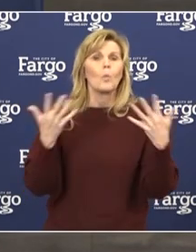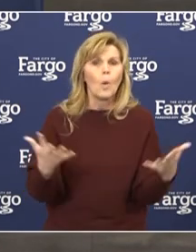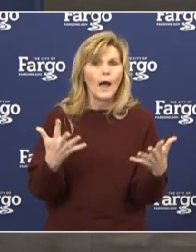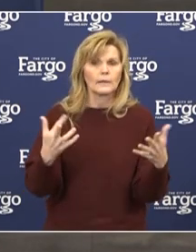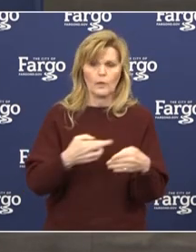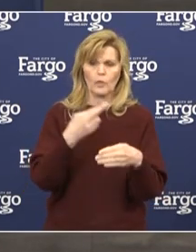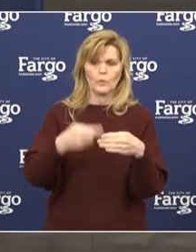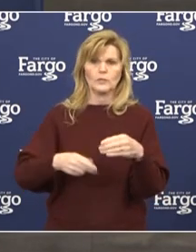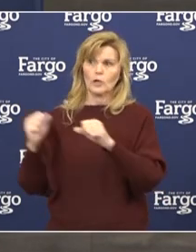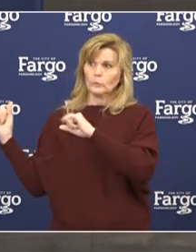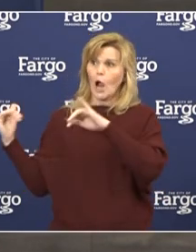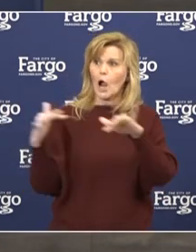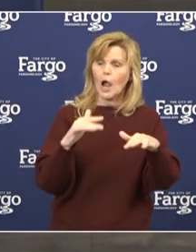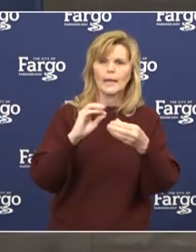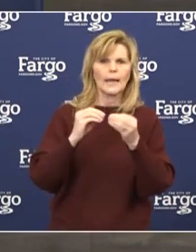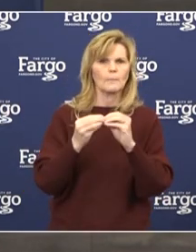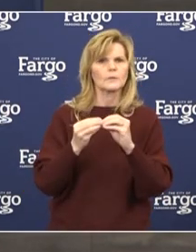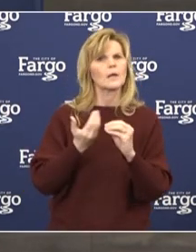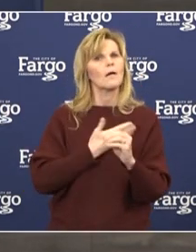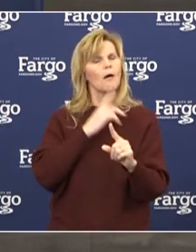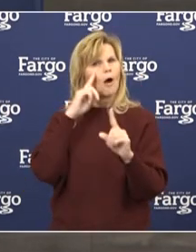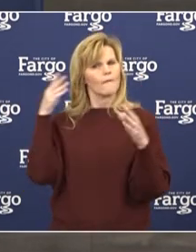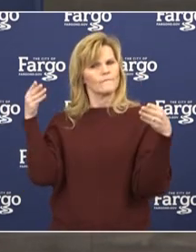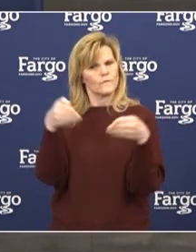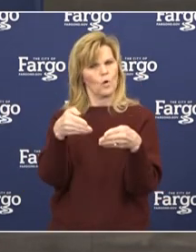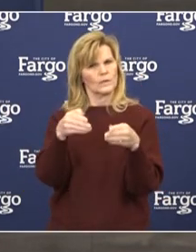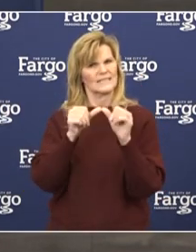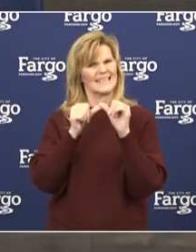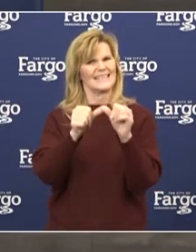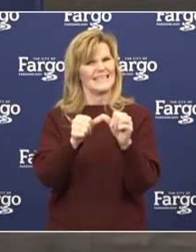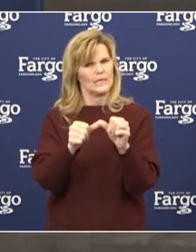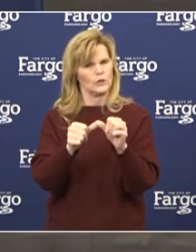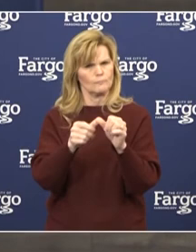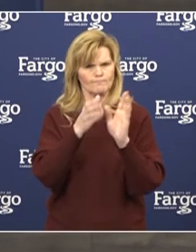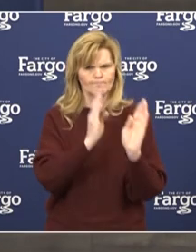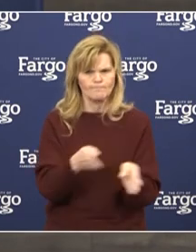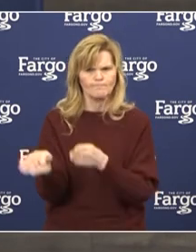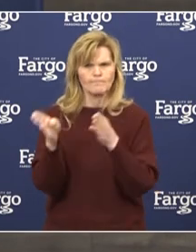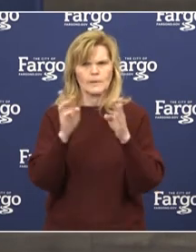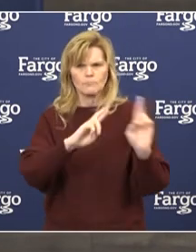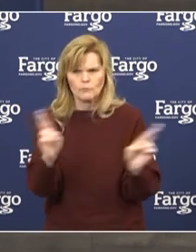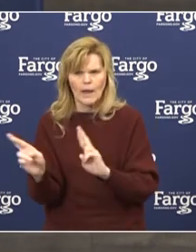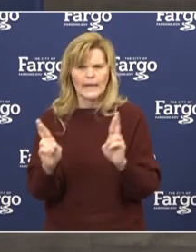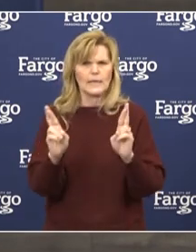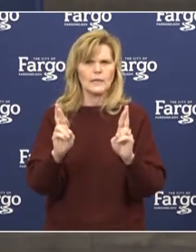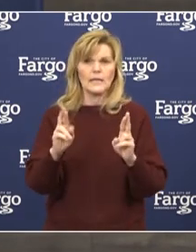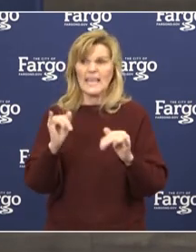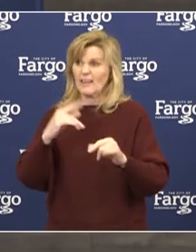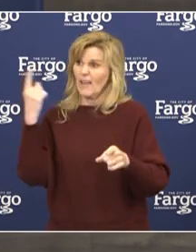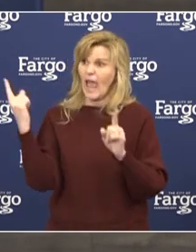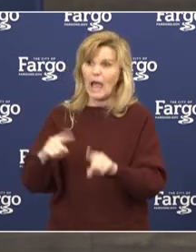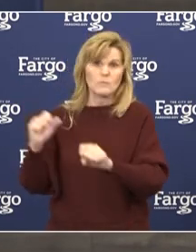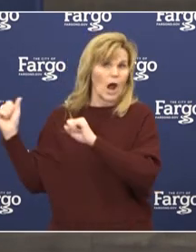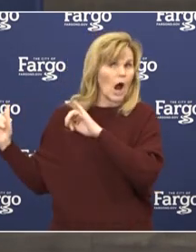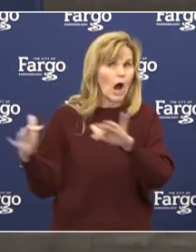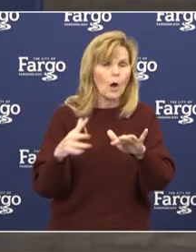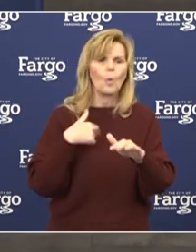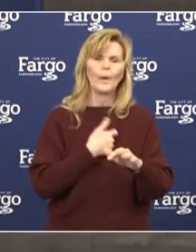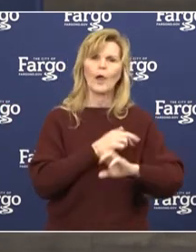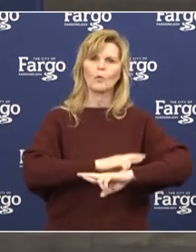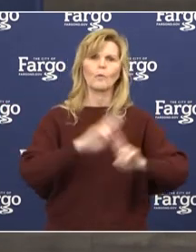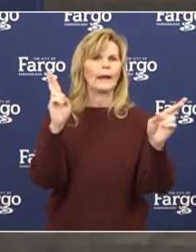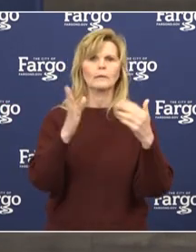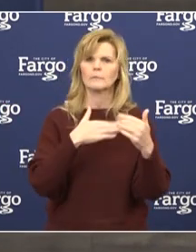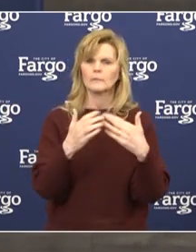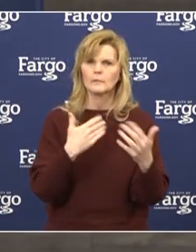might be, our focus is to continue to vigorously plan and prepare and to be ready to ramp up beds as we need them and